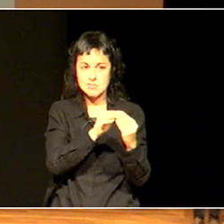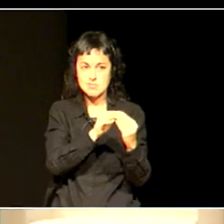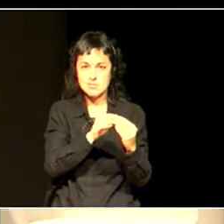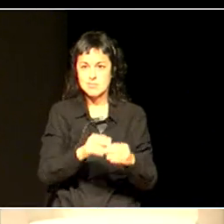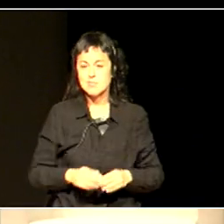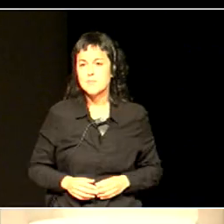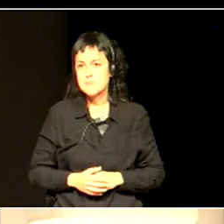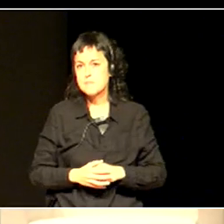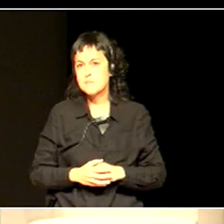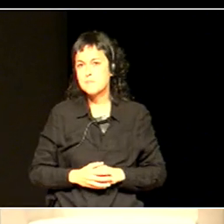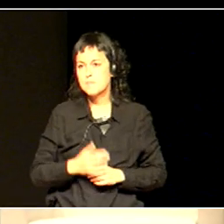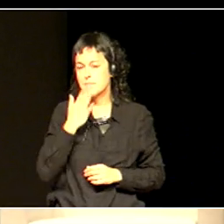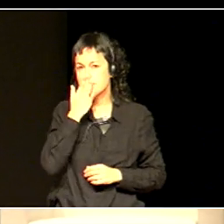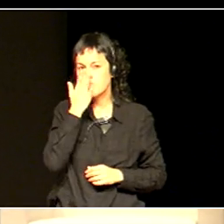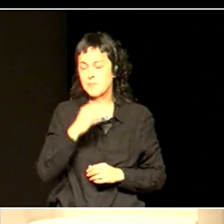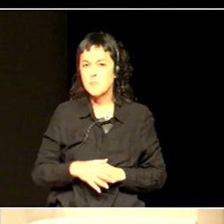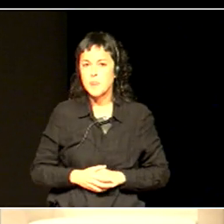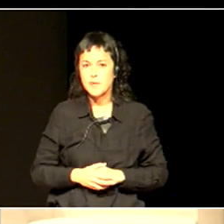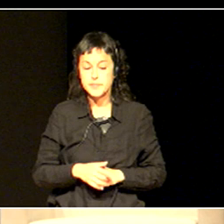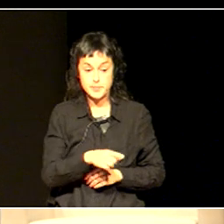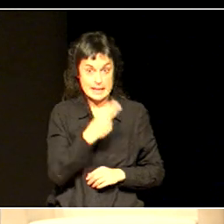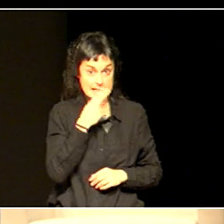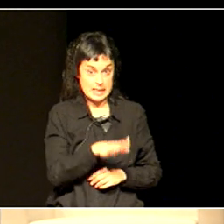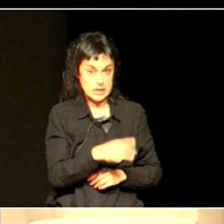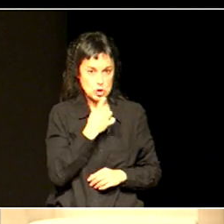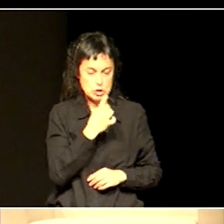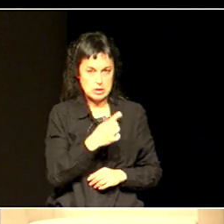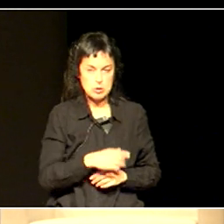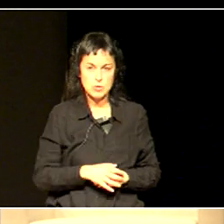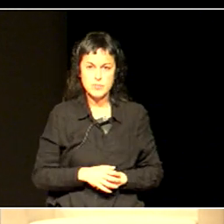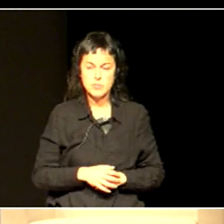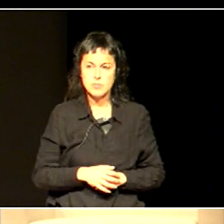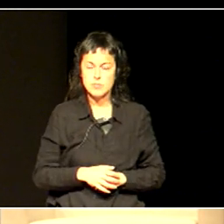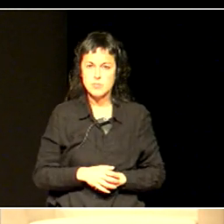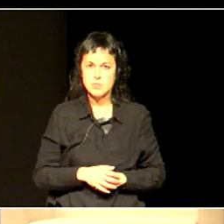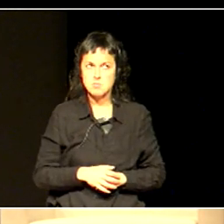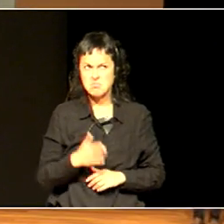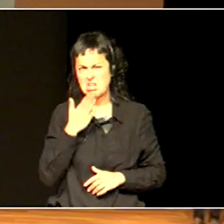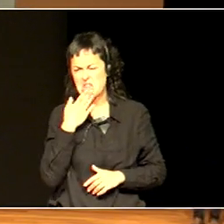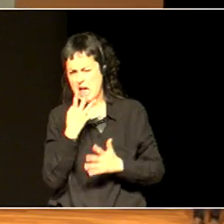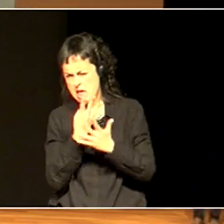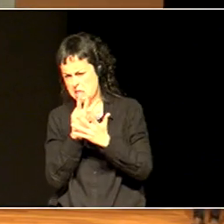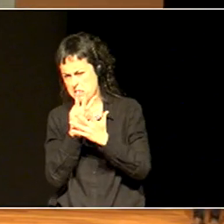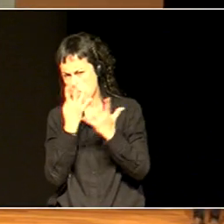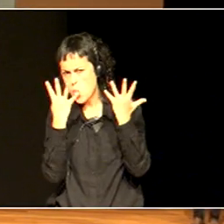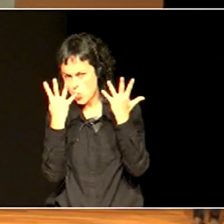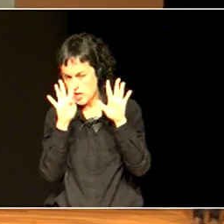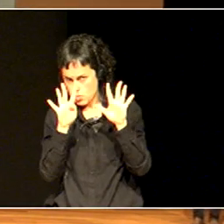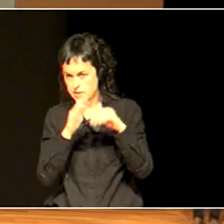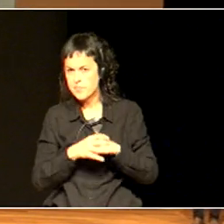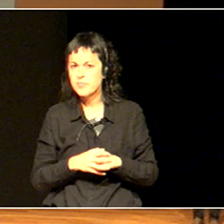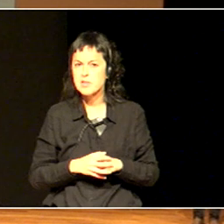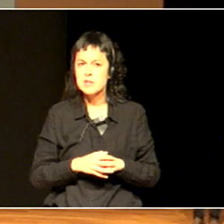And Peter said, yes, yes. He was about nine years old. It's like we're all on a boat.